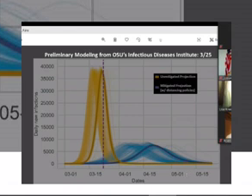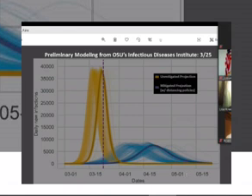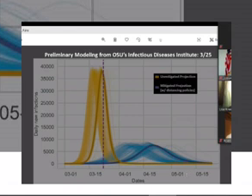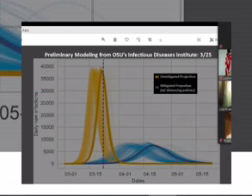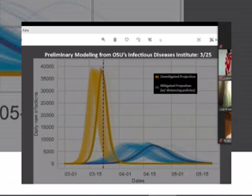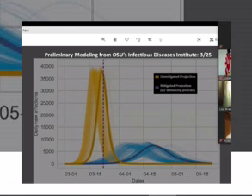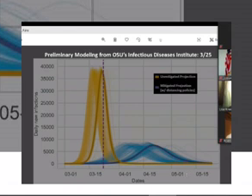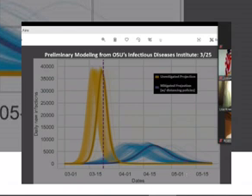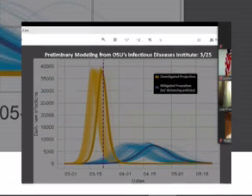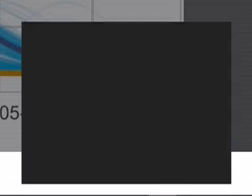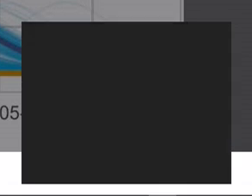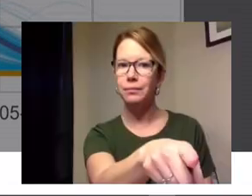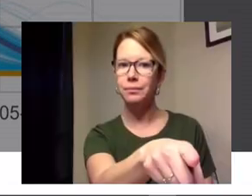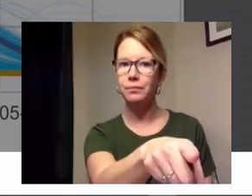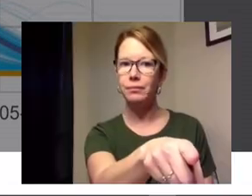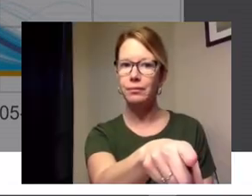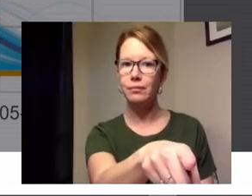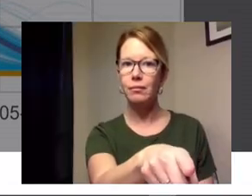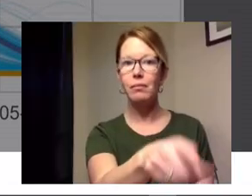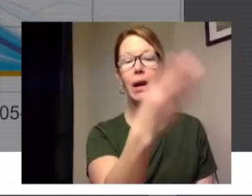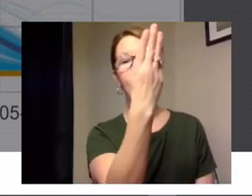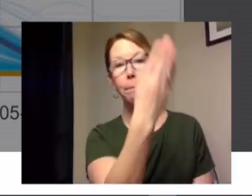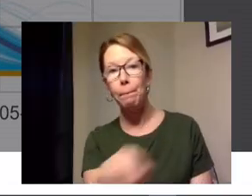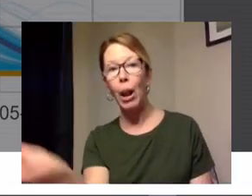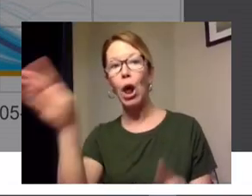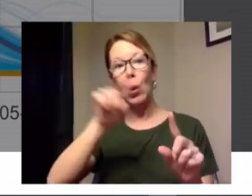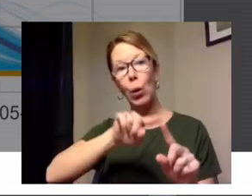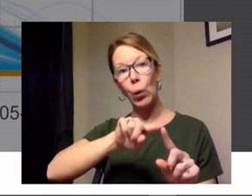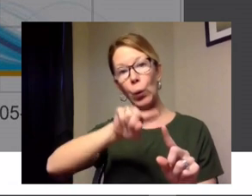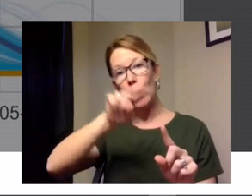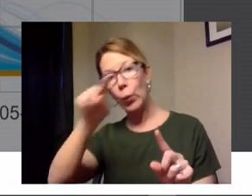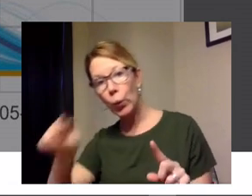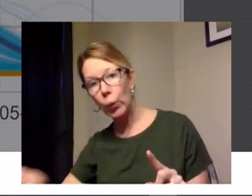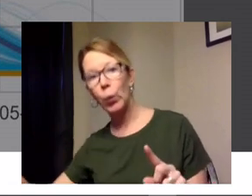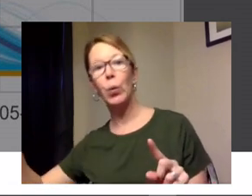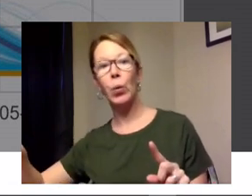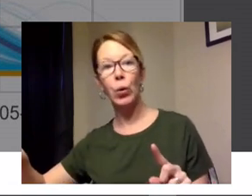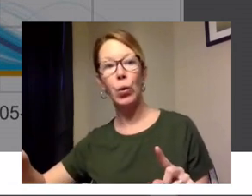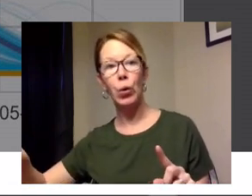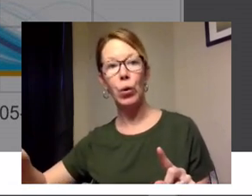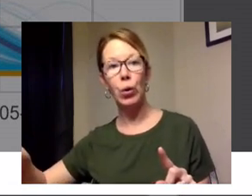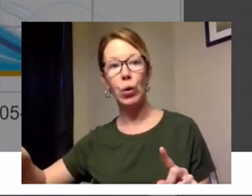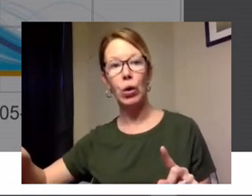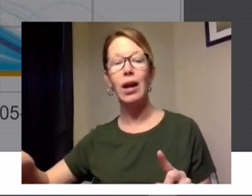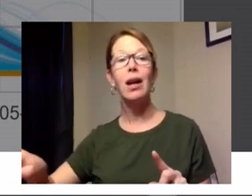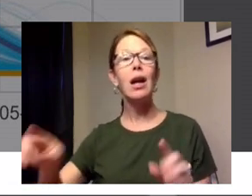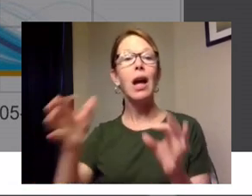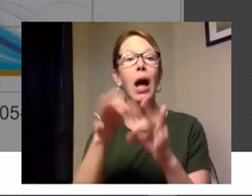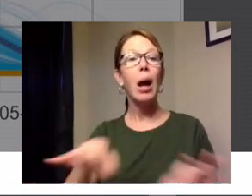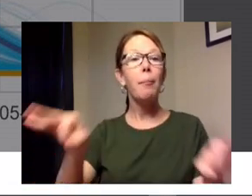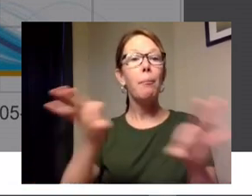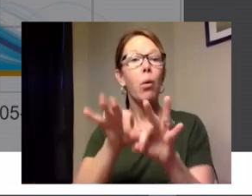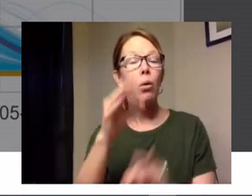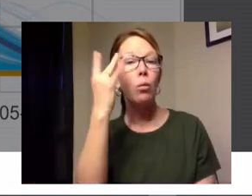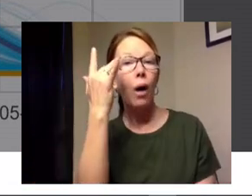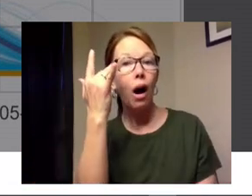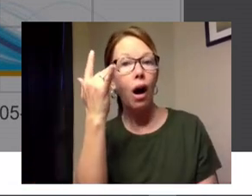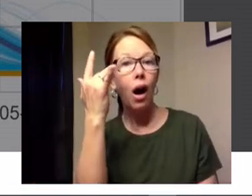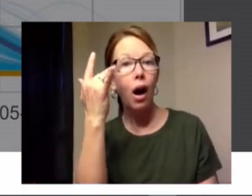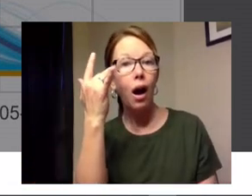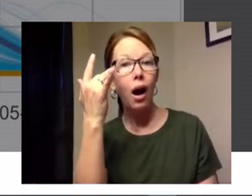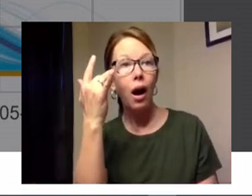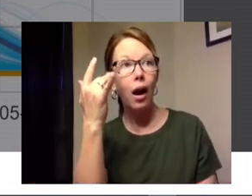orange rather than the lower curve that's blue and what's really critical about that is not only that it